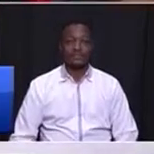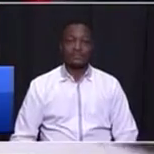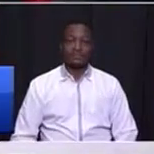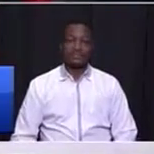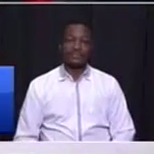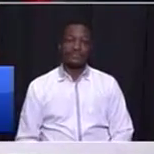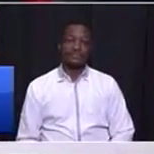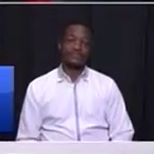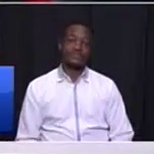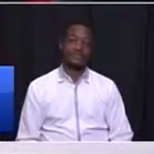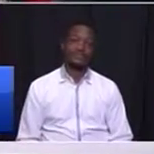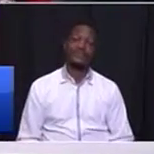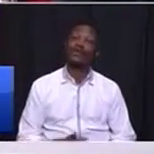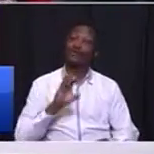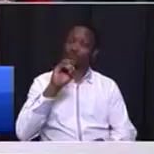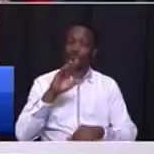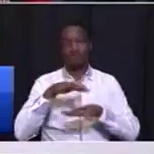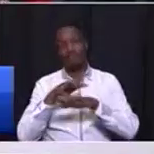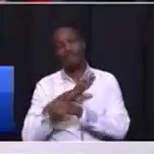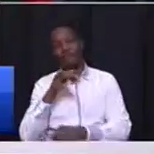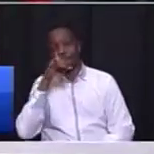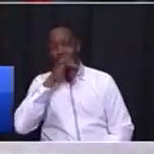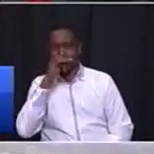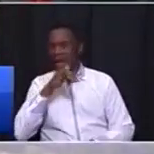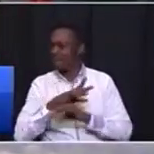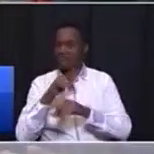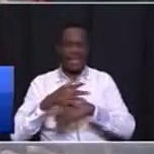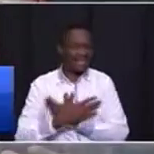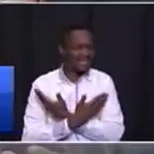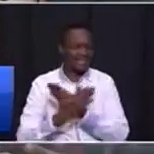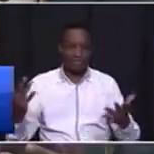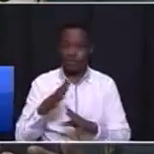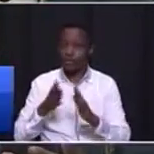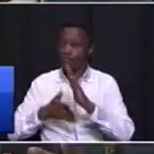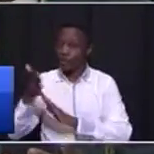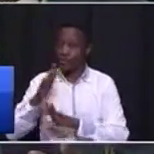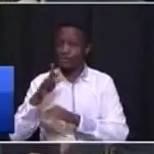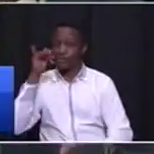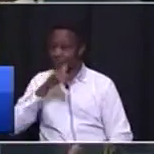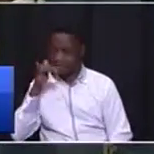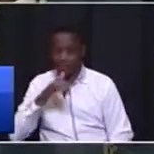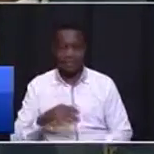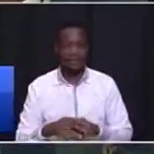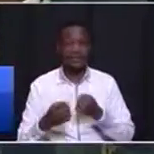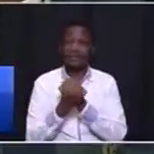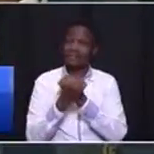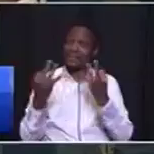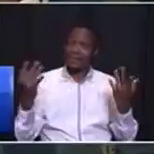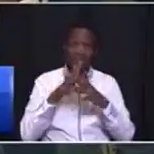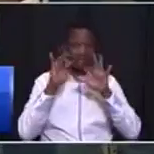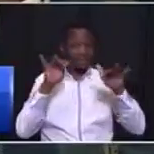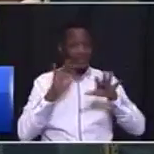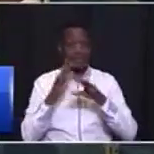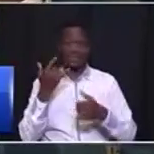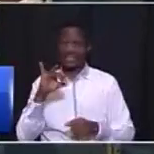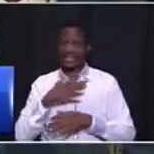So on crime, we are everywhere. We are going for the criminals. I know many of our people still